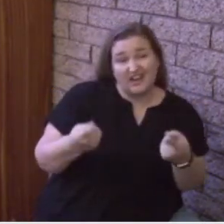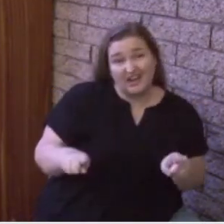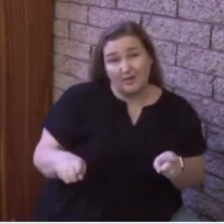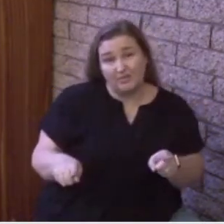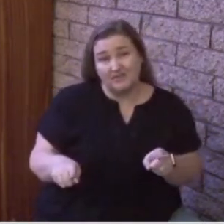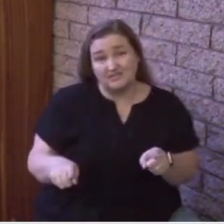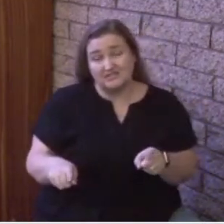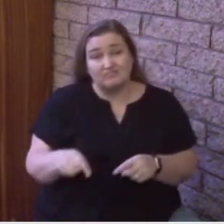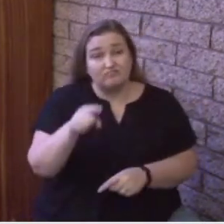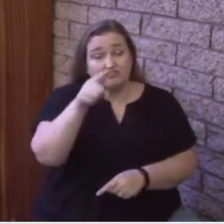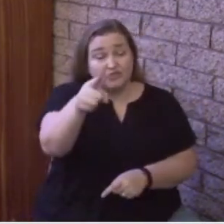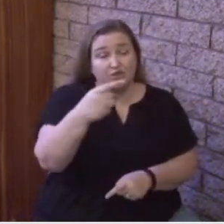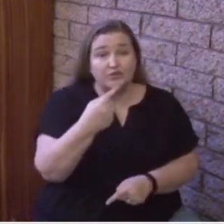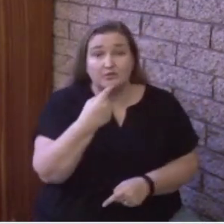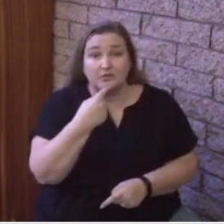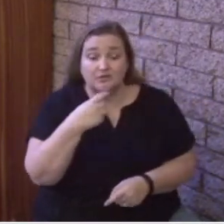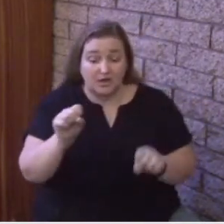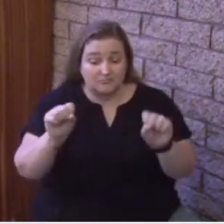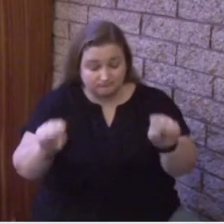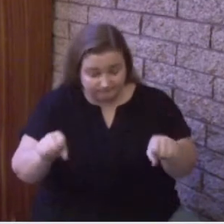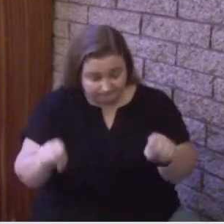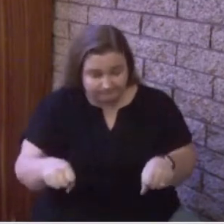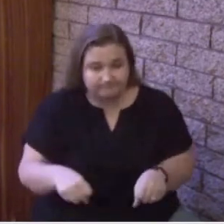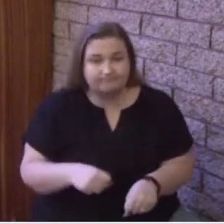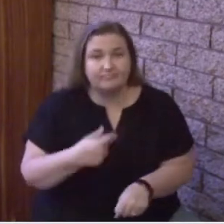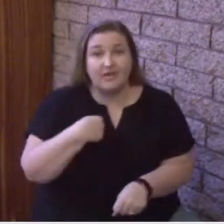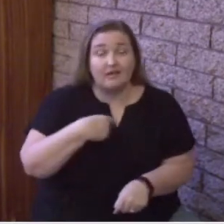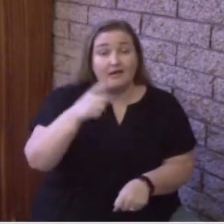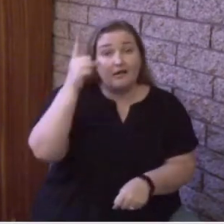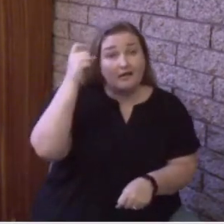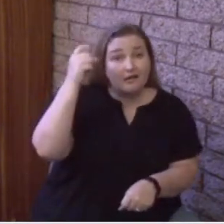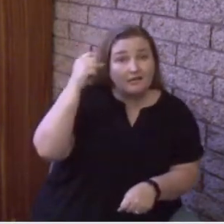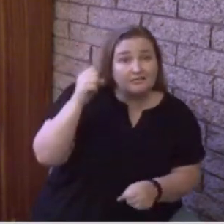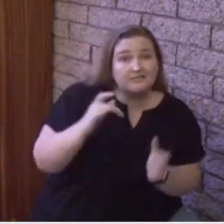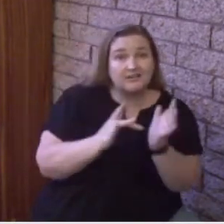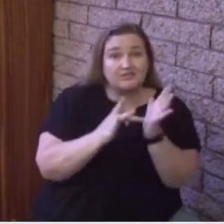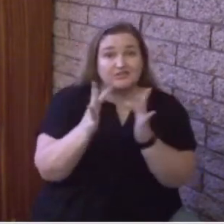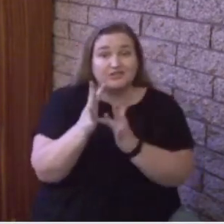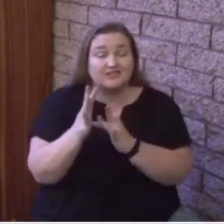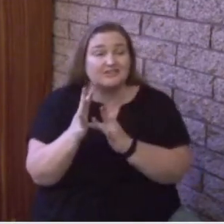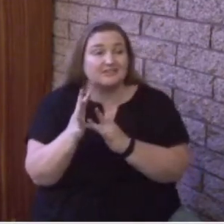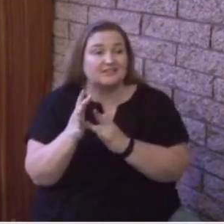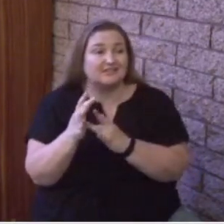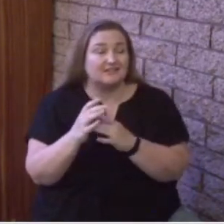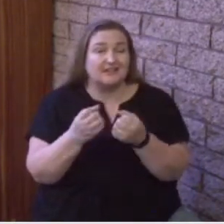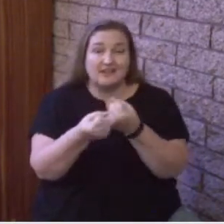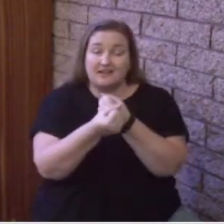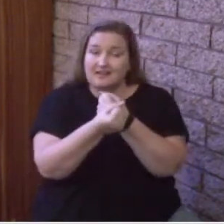accept and understand that Jesus Christ is Savior and Lord over all of life,